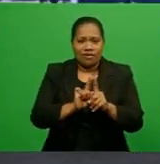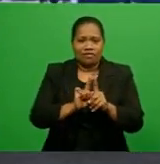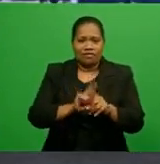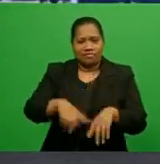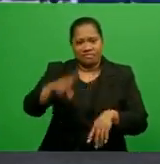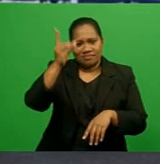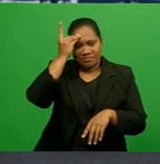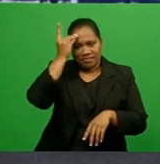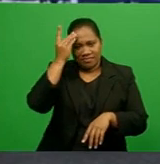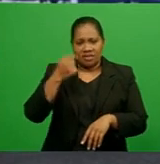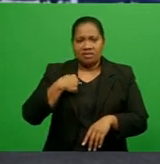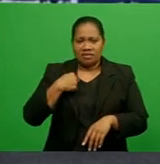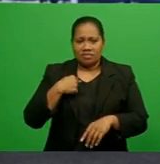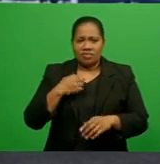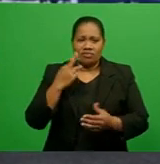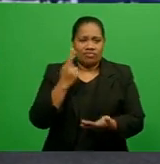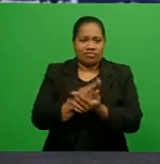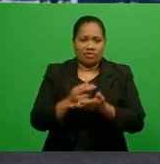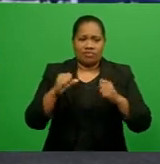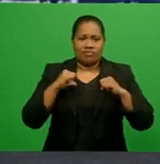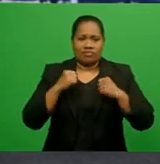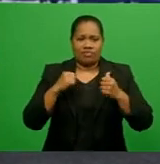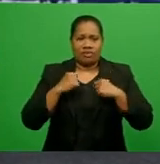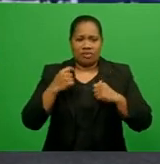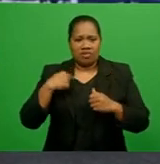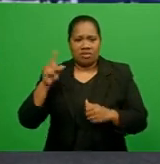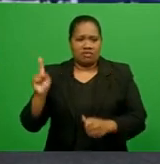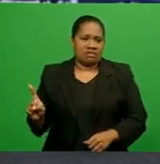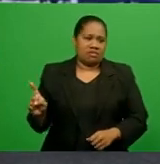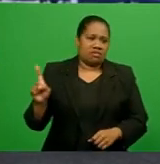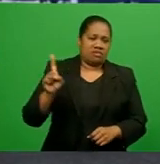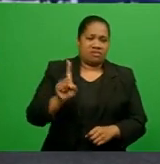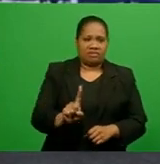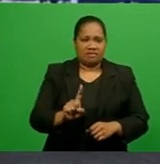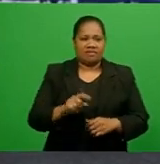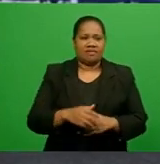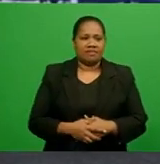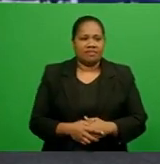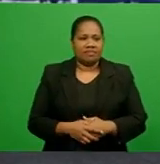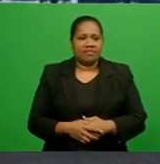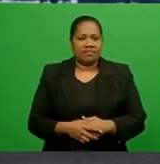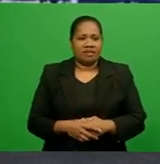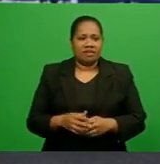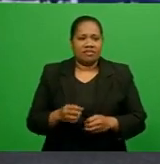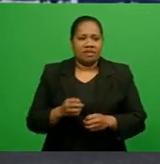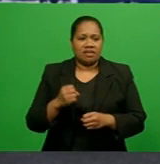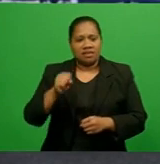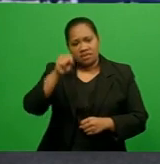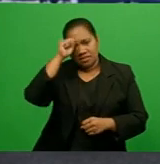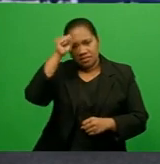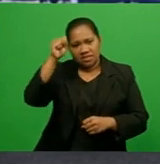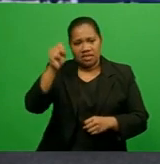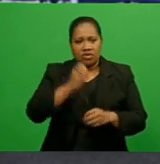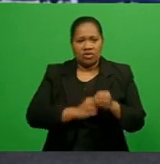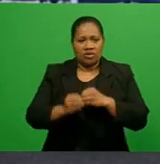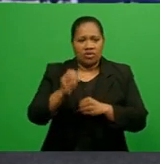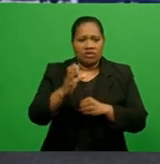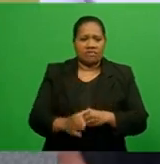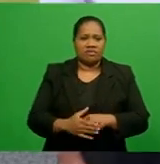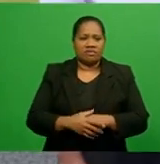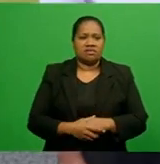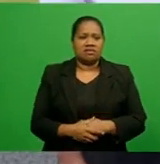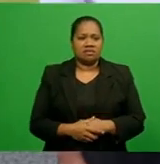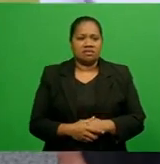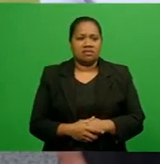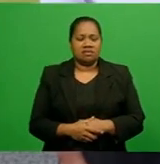I visited the station, the Balevukone station, I used to hear by the senior officers that my daughter was holding to father's foot.